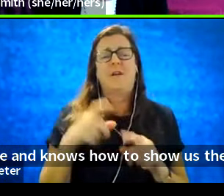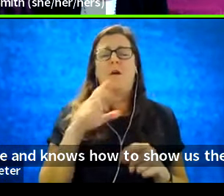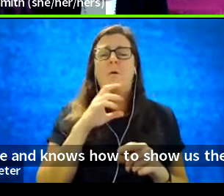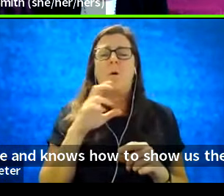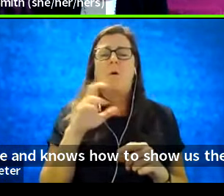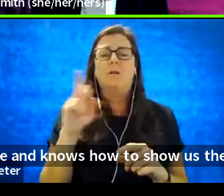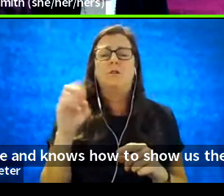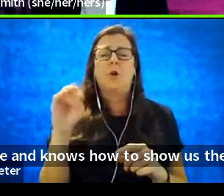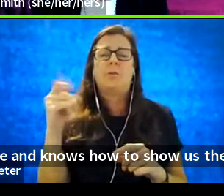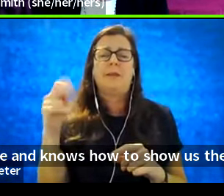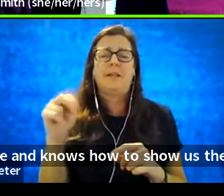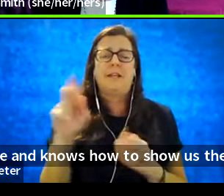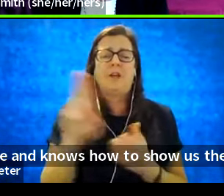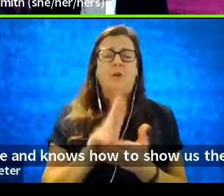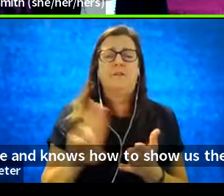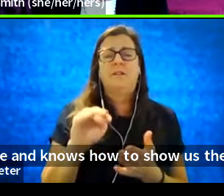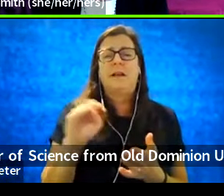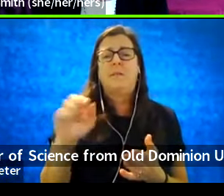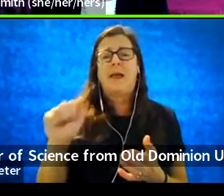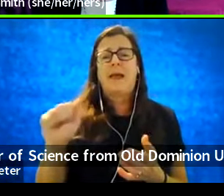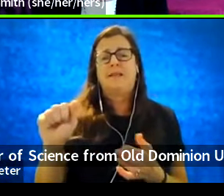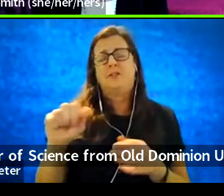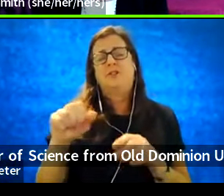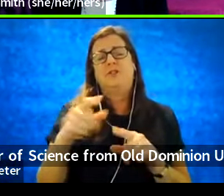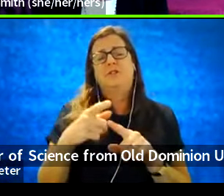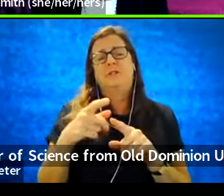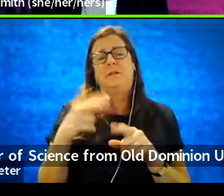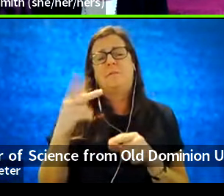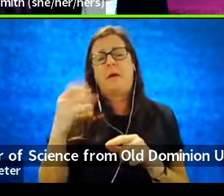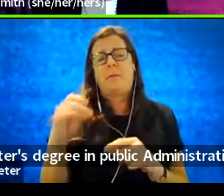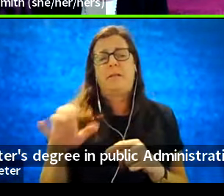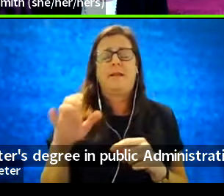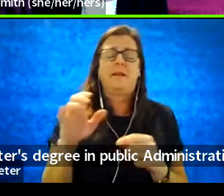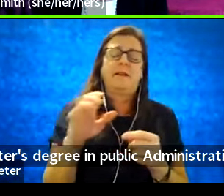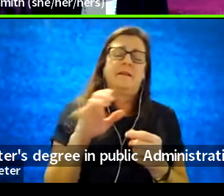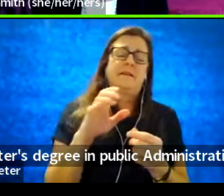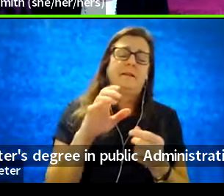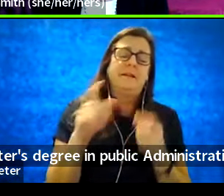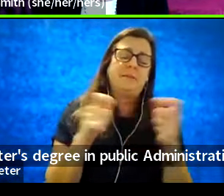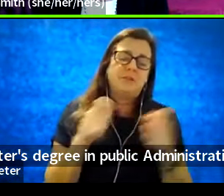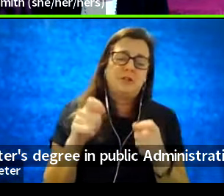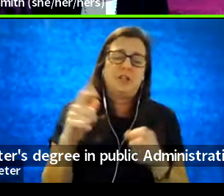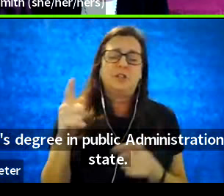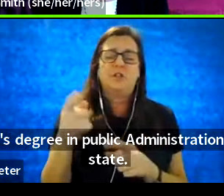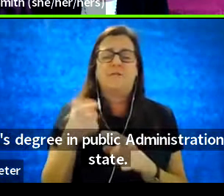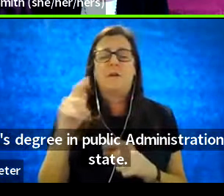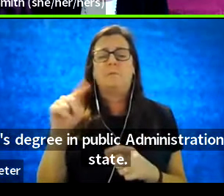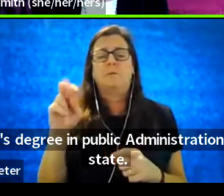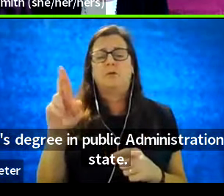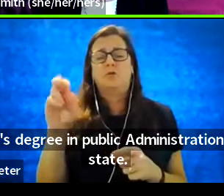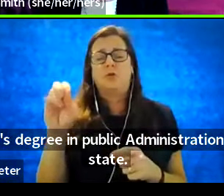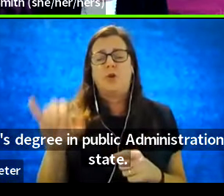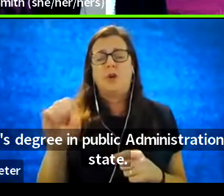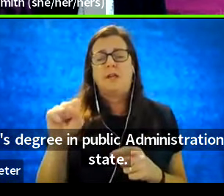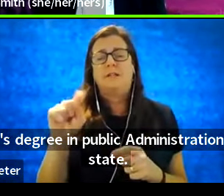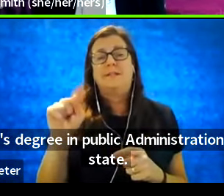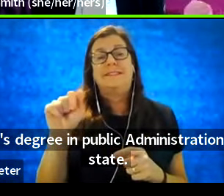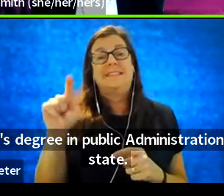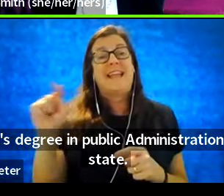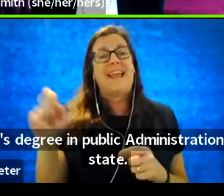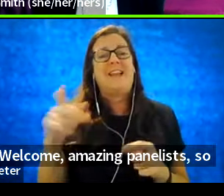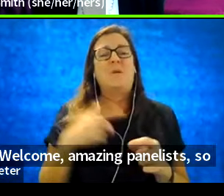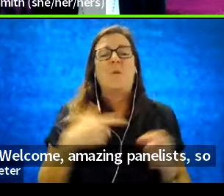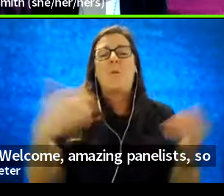University and a master's degree in public administration from Troy State. Welcome, amazing panelists.